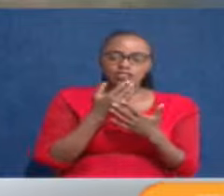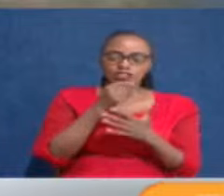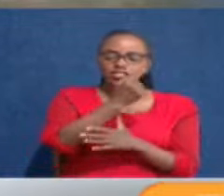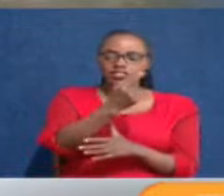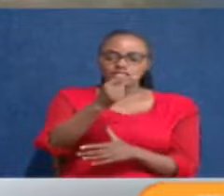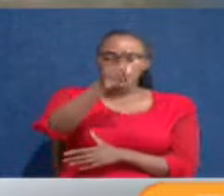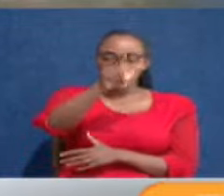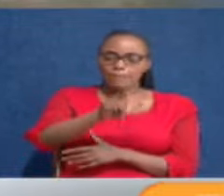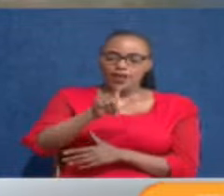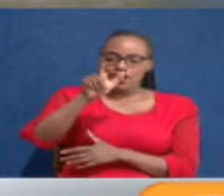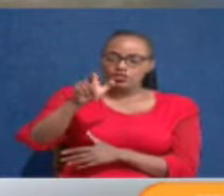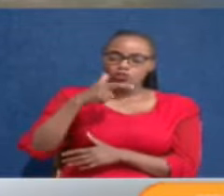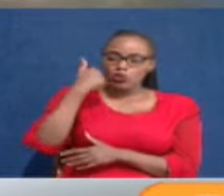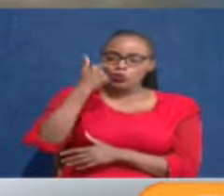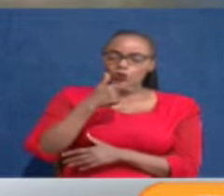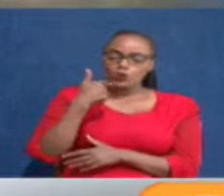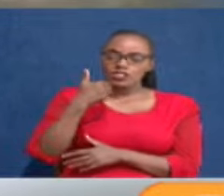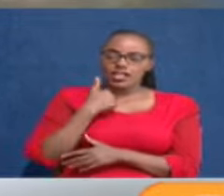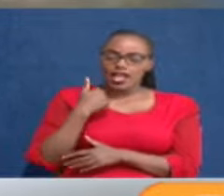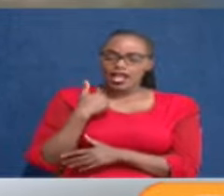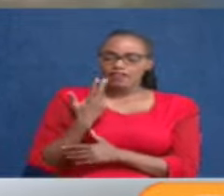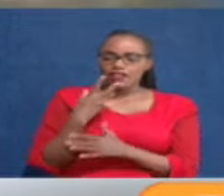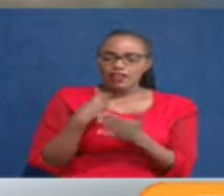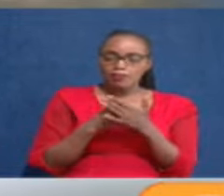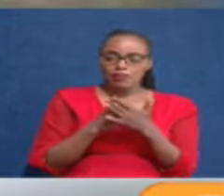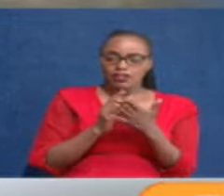person who is making an income.